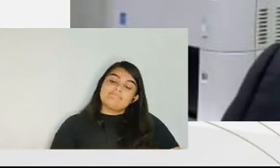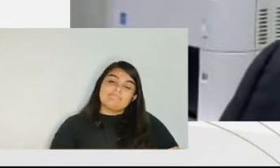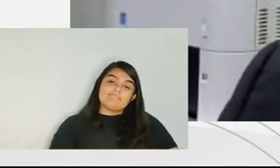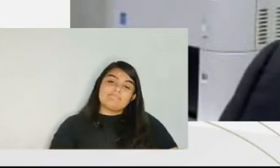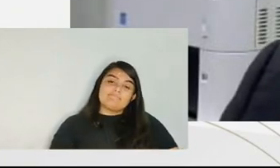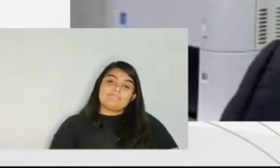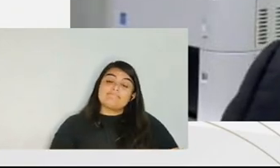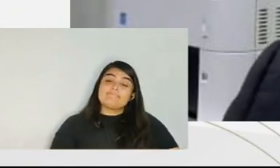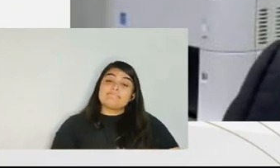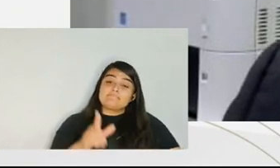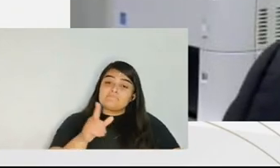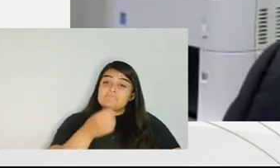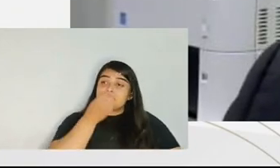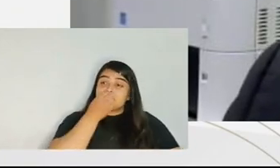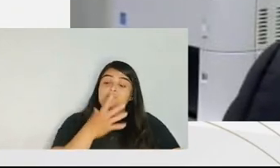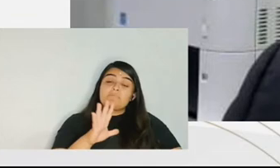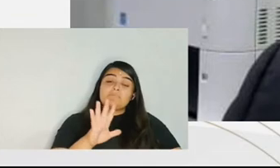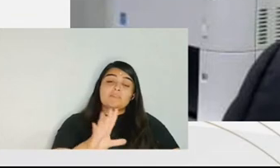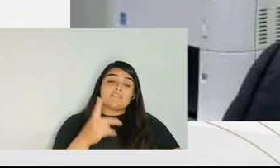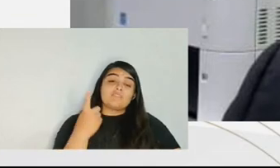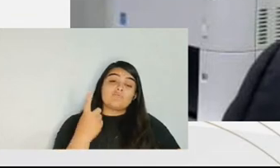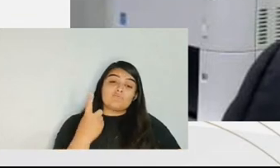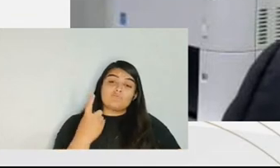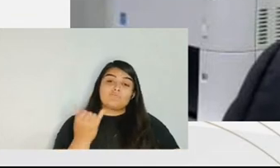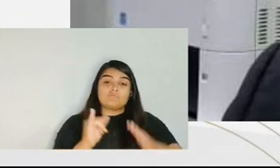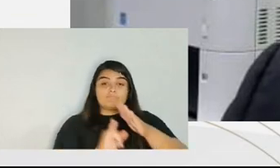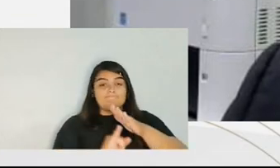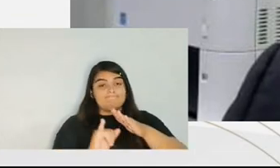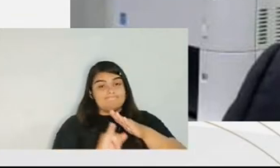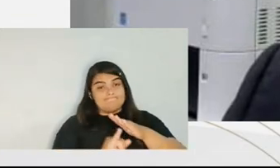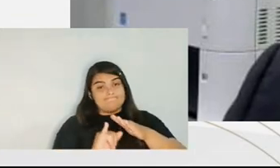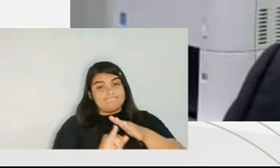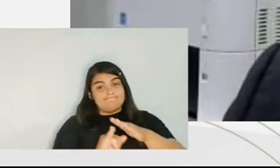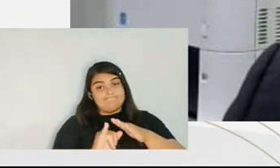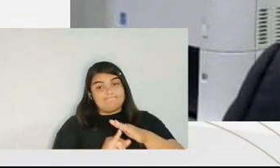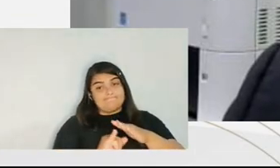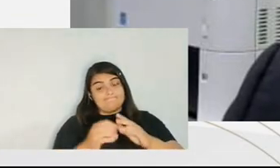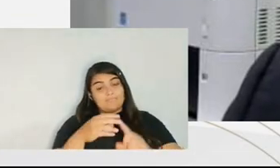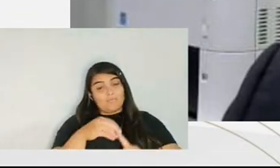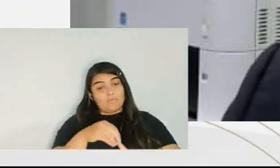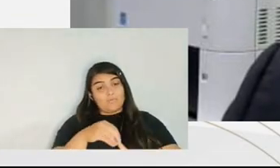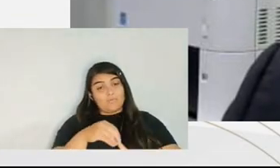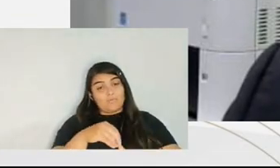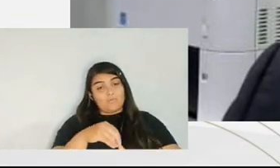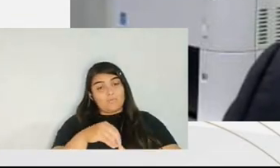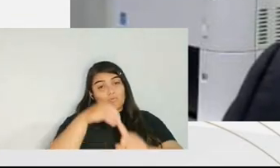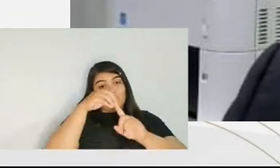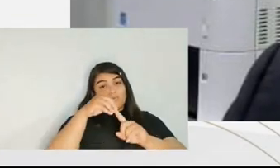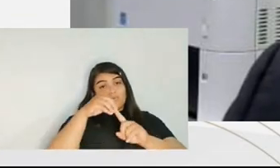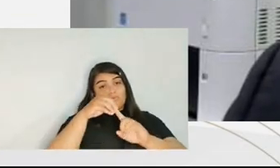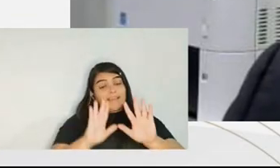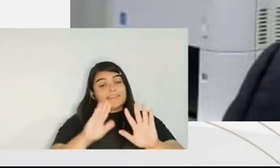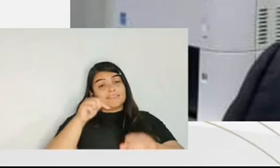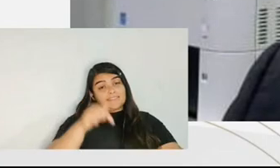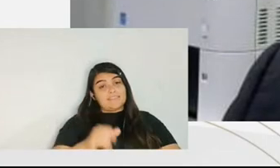this aspect is unitary, has just one institution. Here we have many.